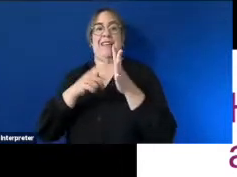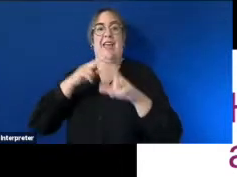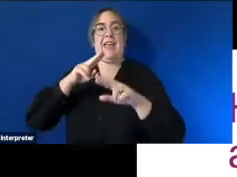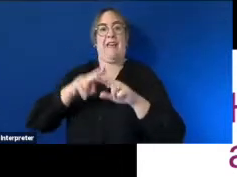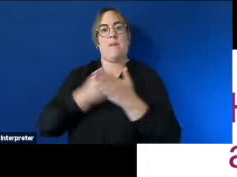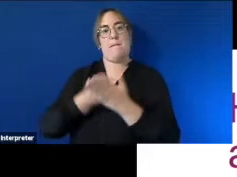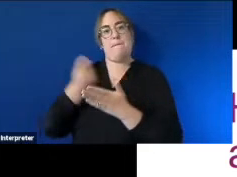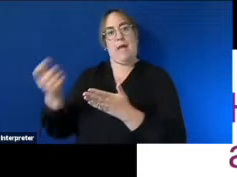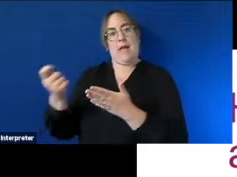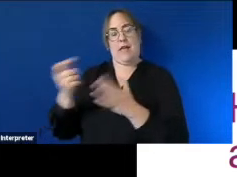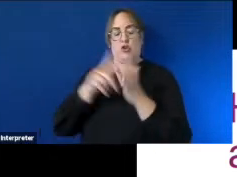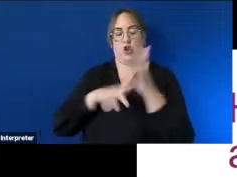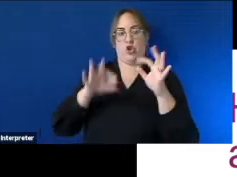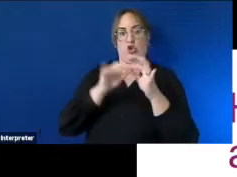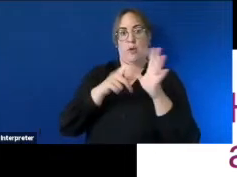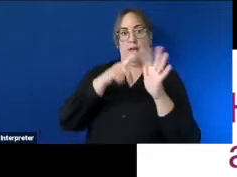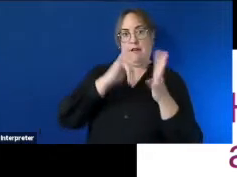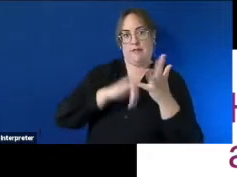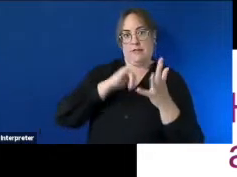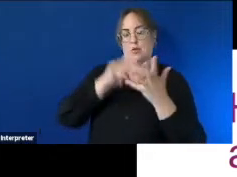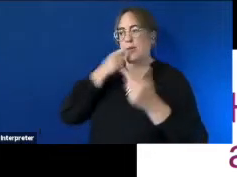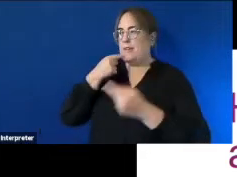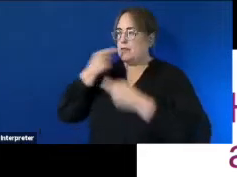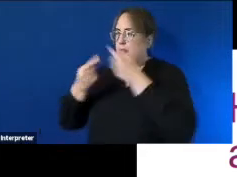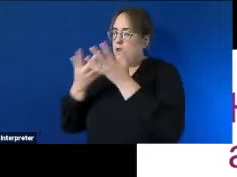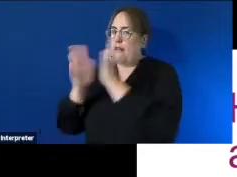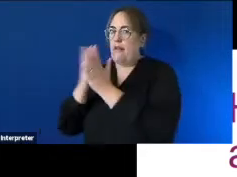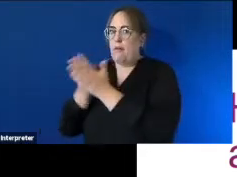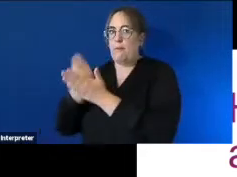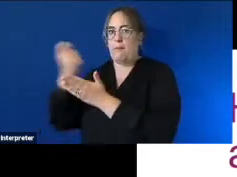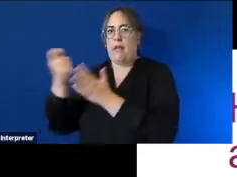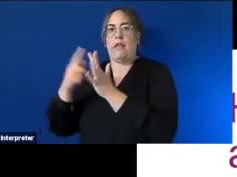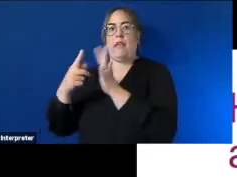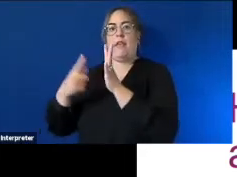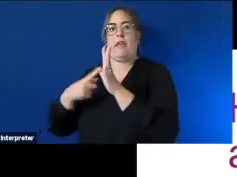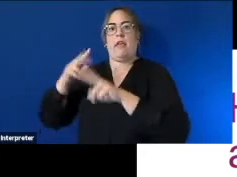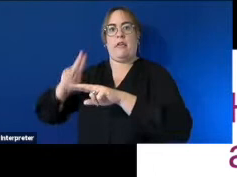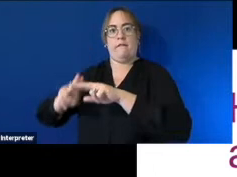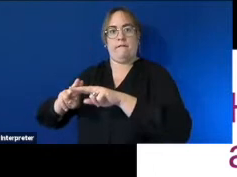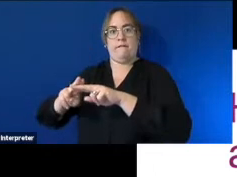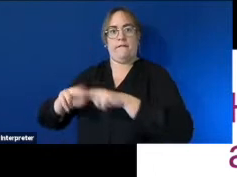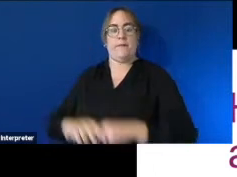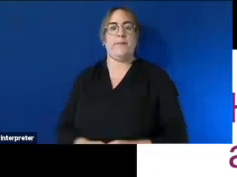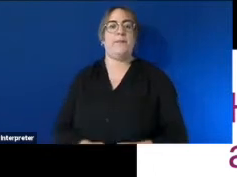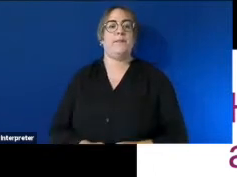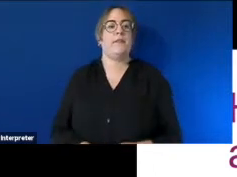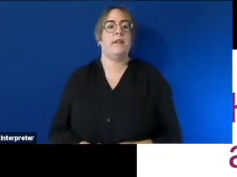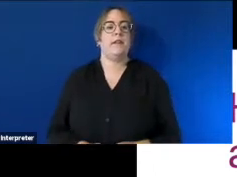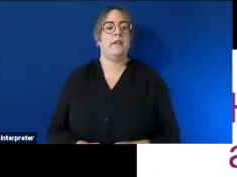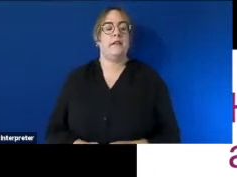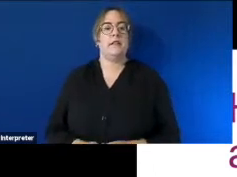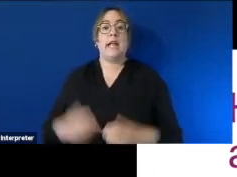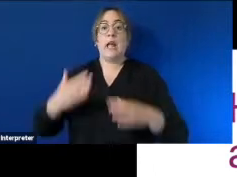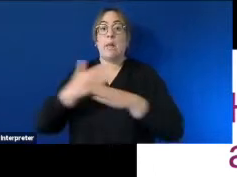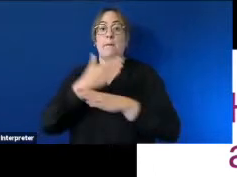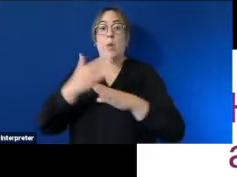access is help is available to help guide you through that process the eaf is available to or the employment assistant